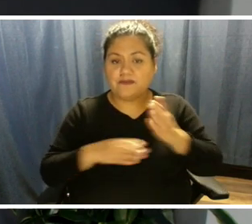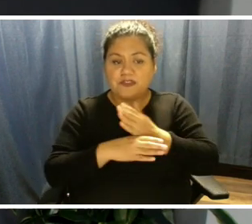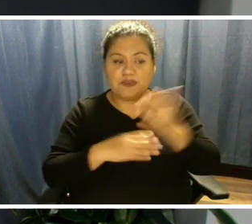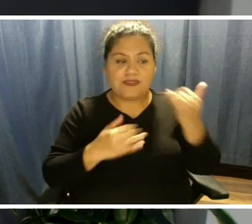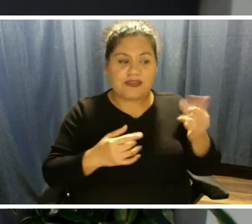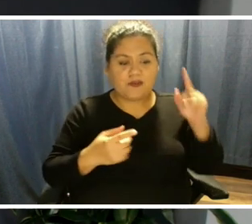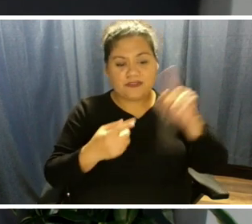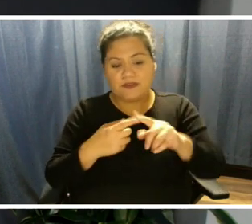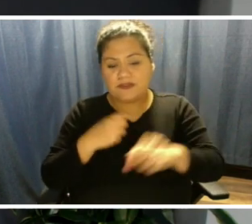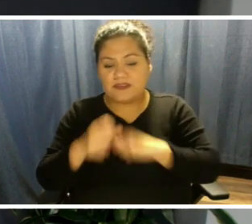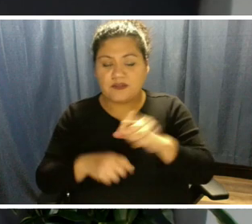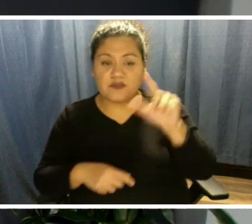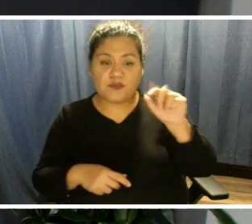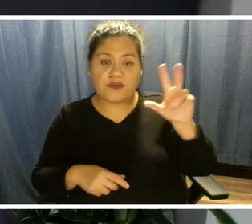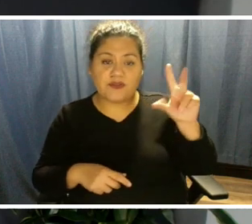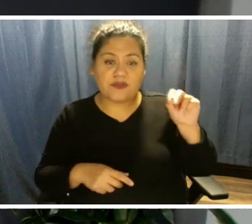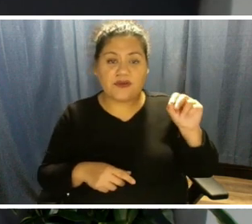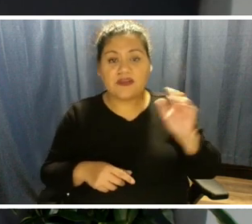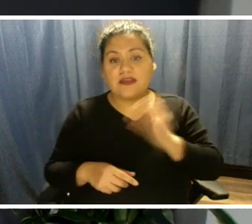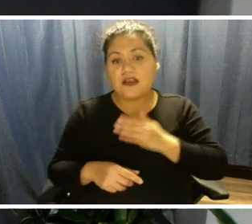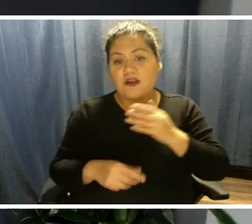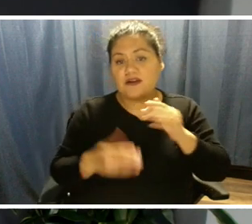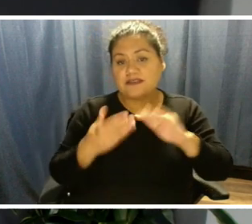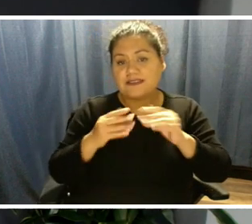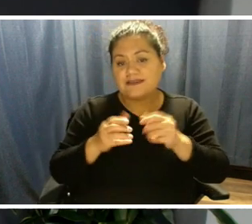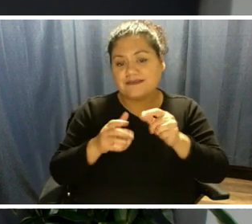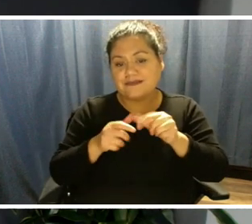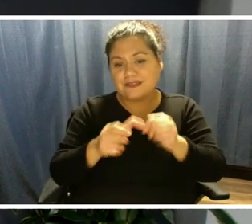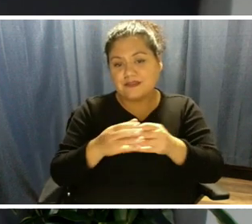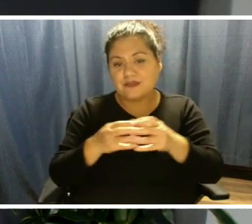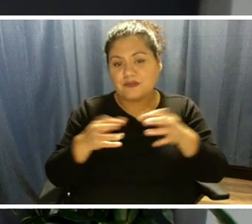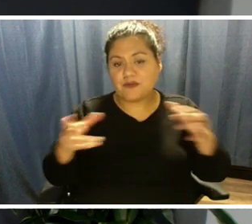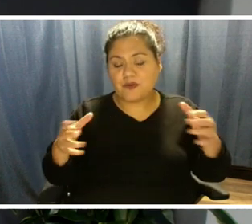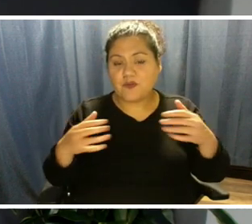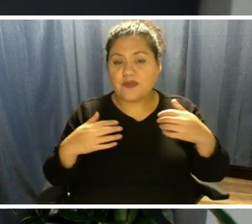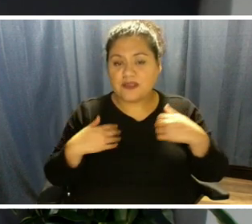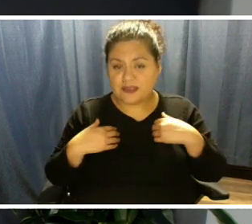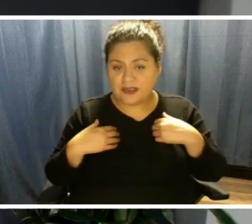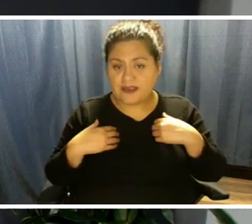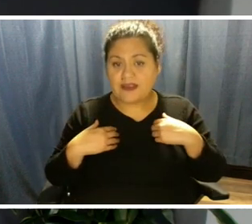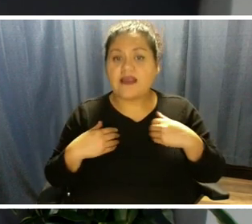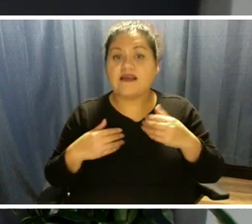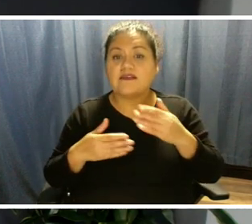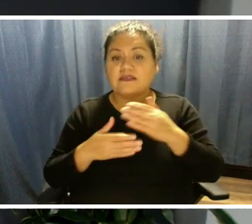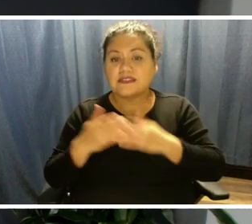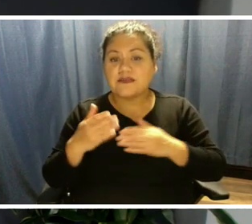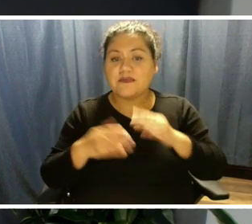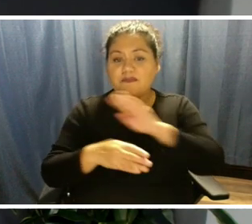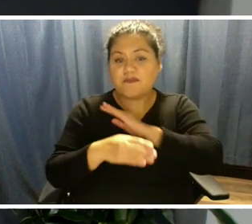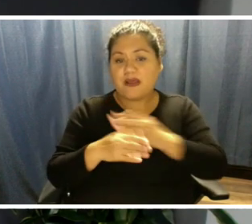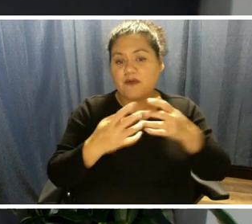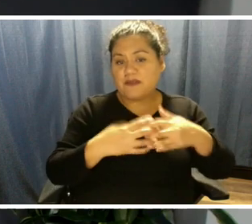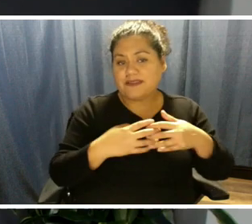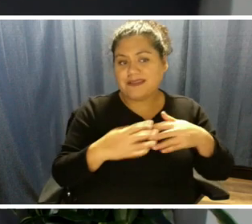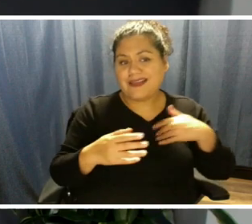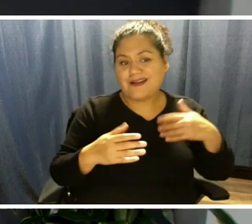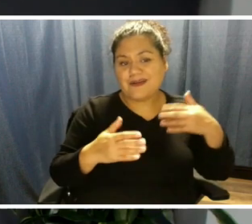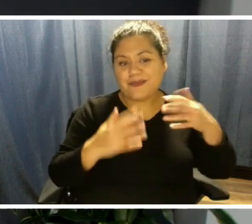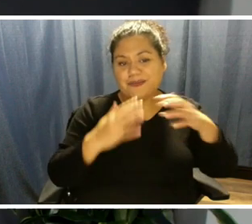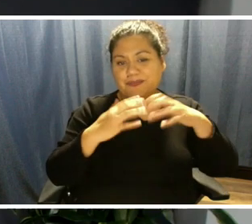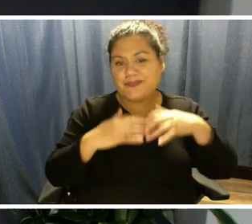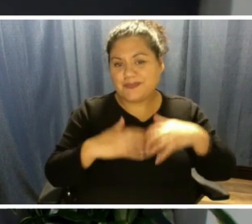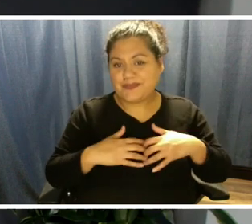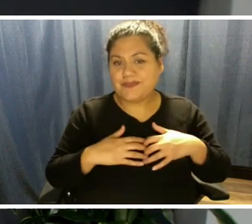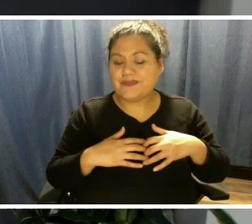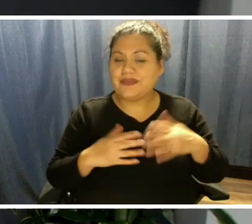Our city continues to grow, and we have power plants that are reaching their end of life. We have to plan for these changes while maintaining our commitment to